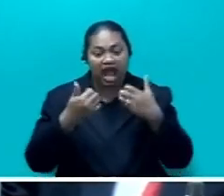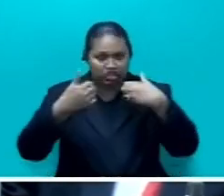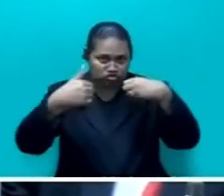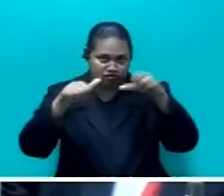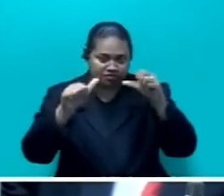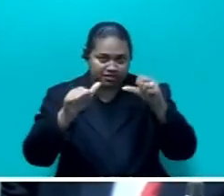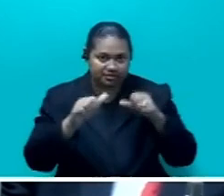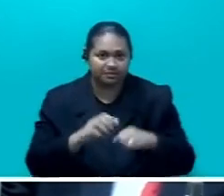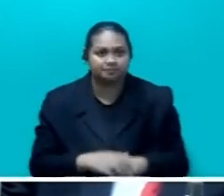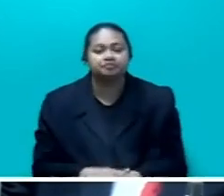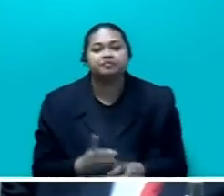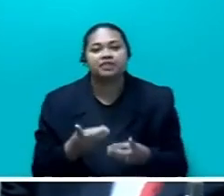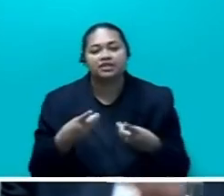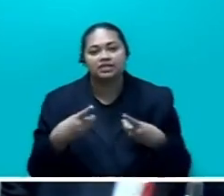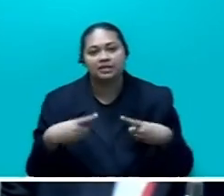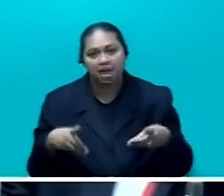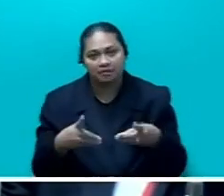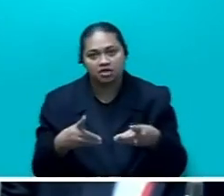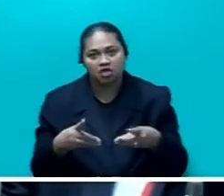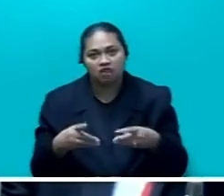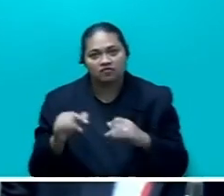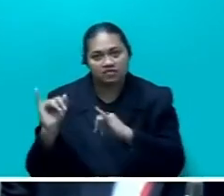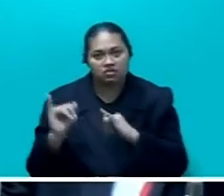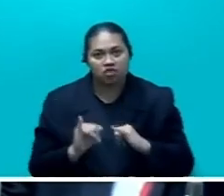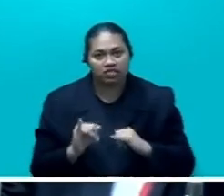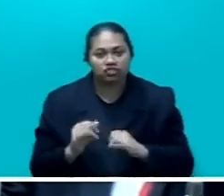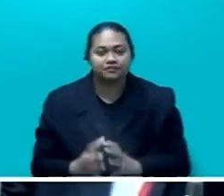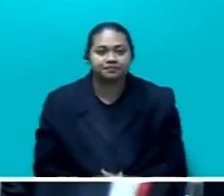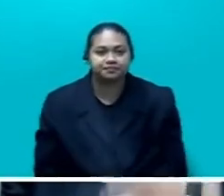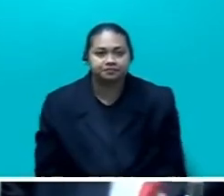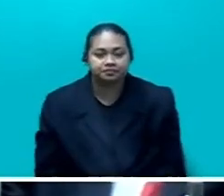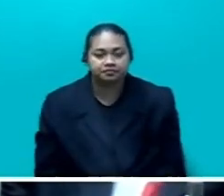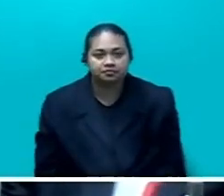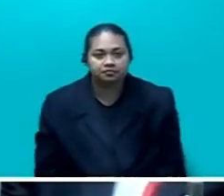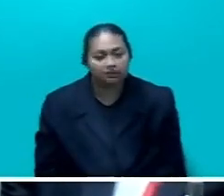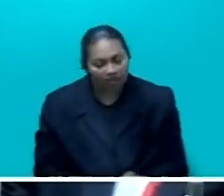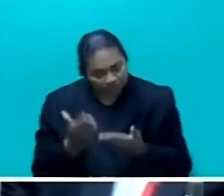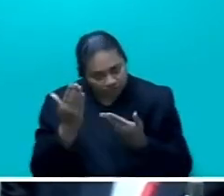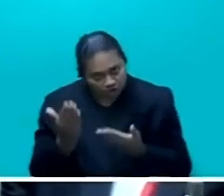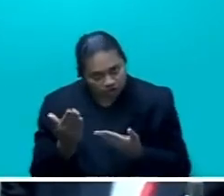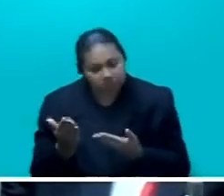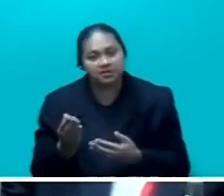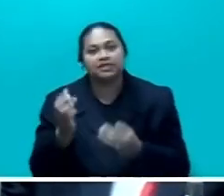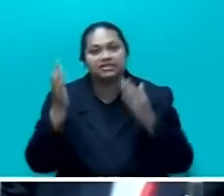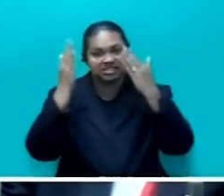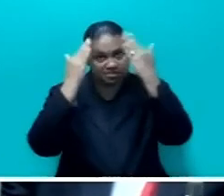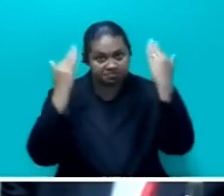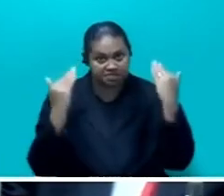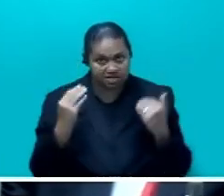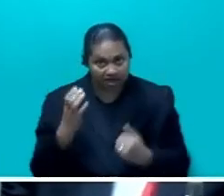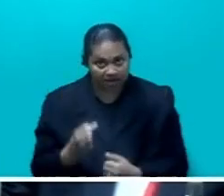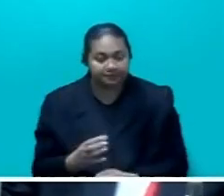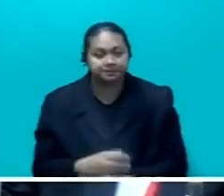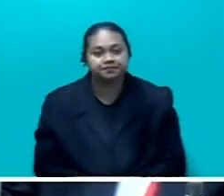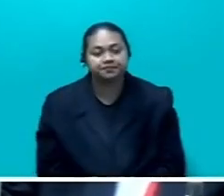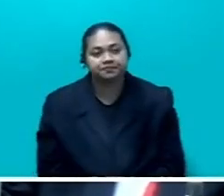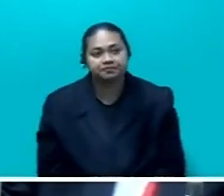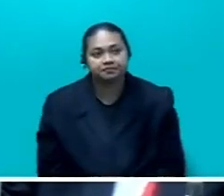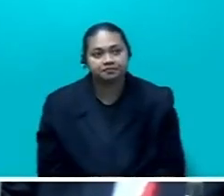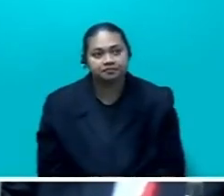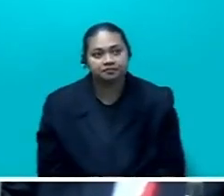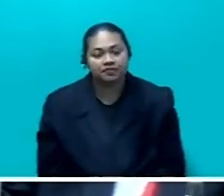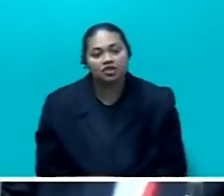Department of Immigration. On the sticker, you will know that the Office of the Department of